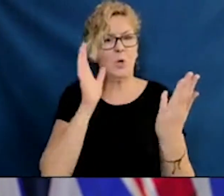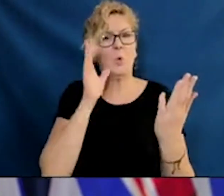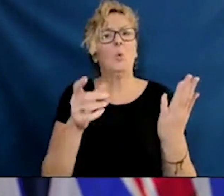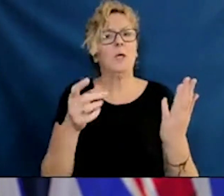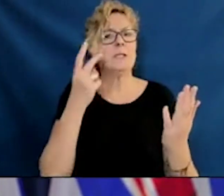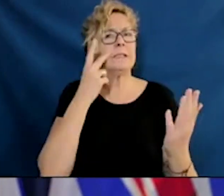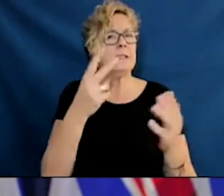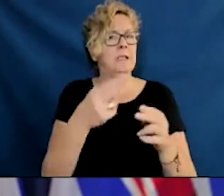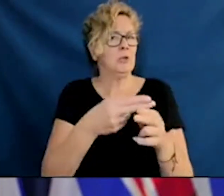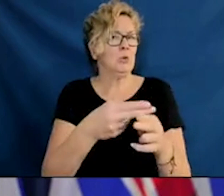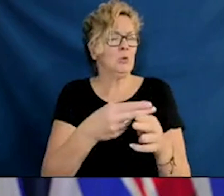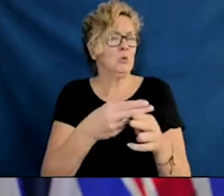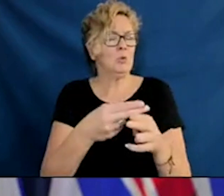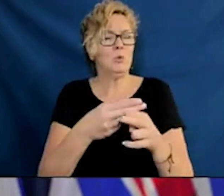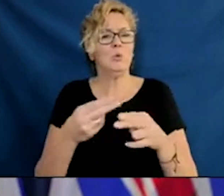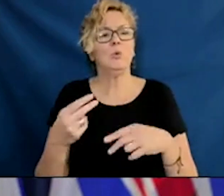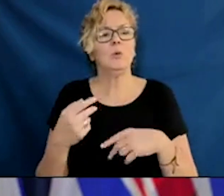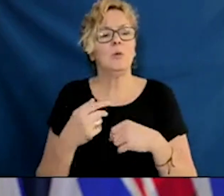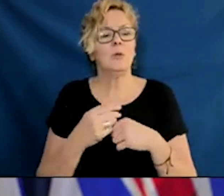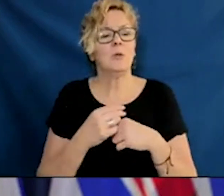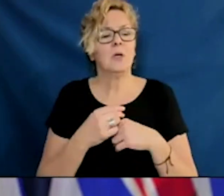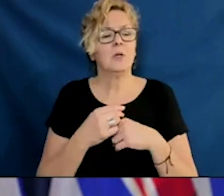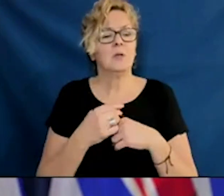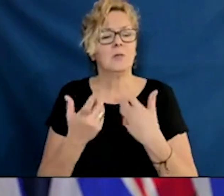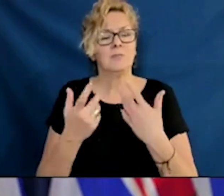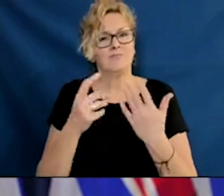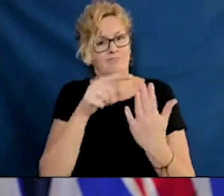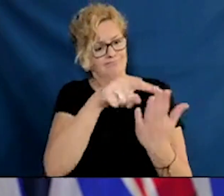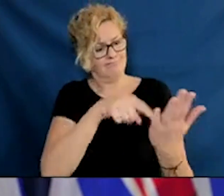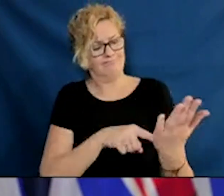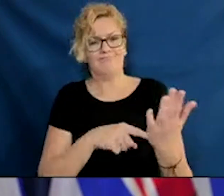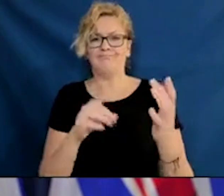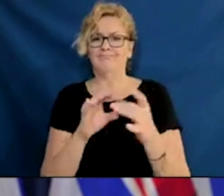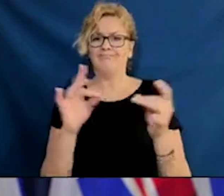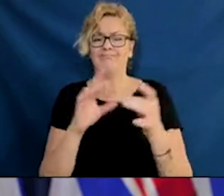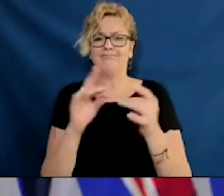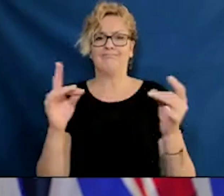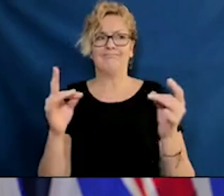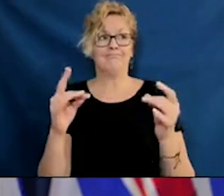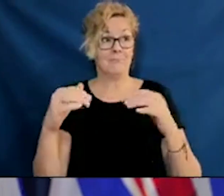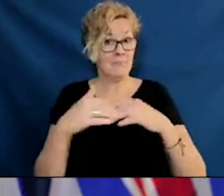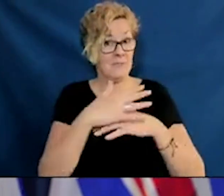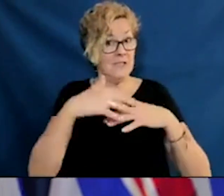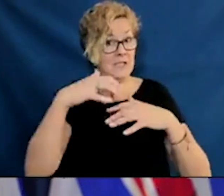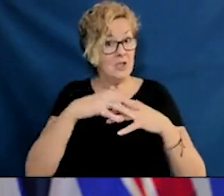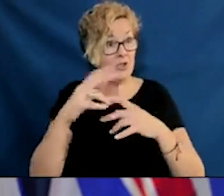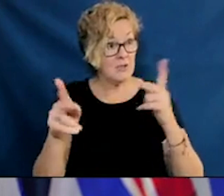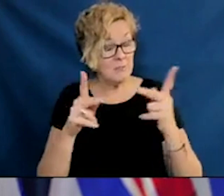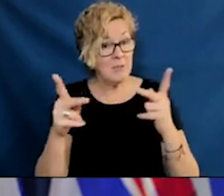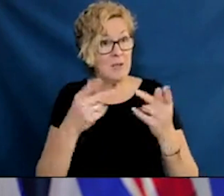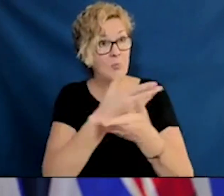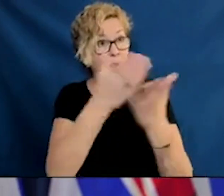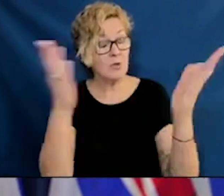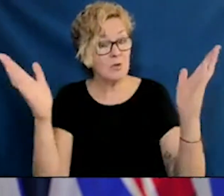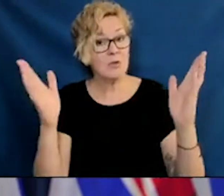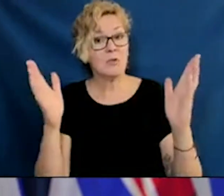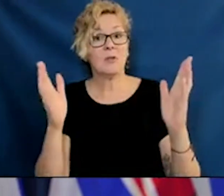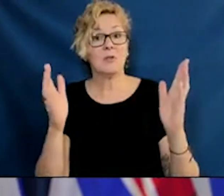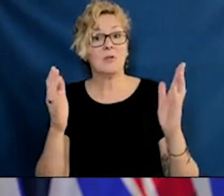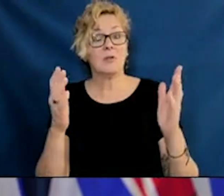who's been hired, what the process is. But the expectation, proceeding and created and funded 32